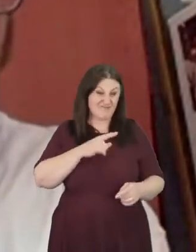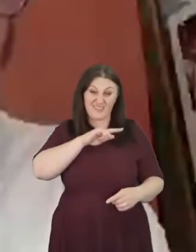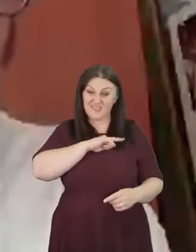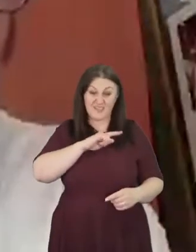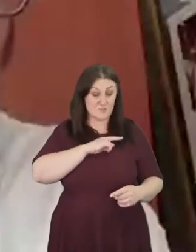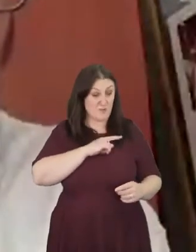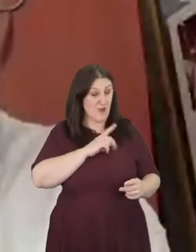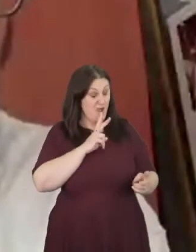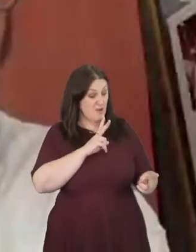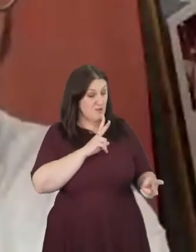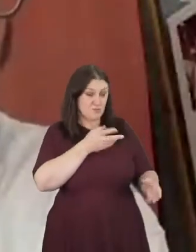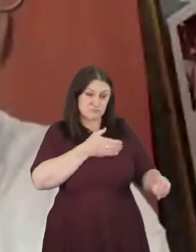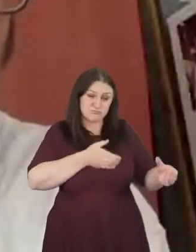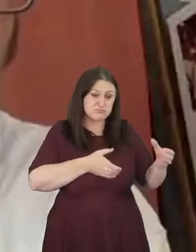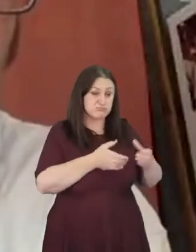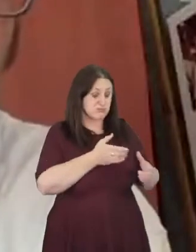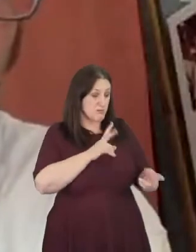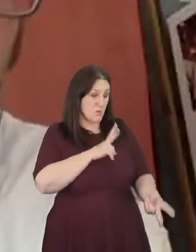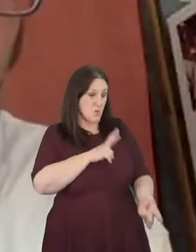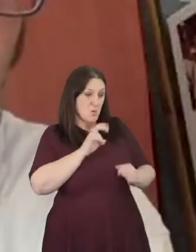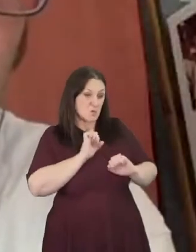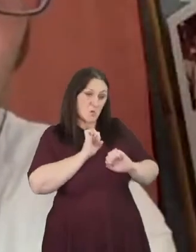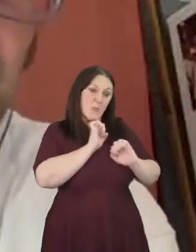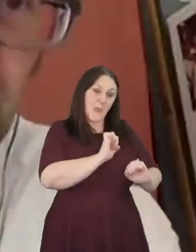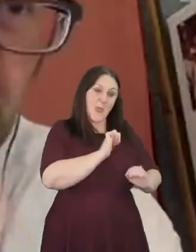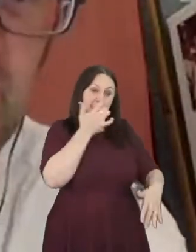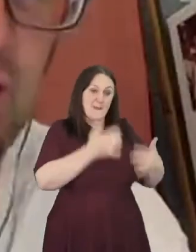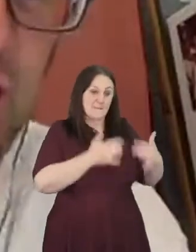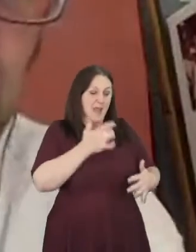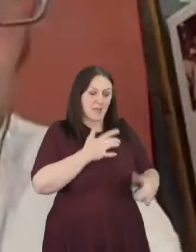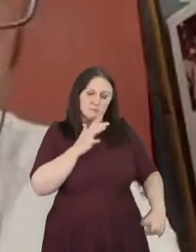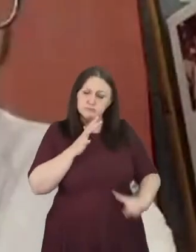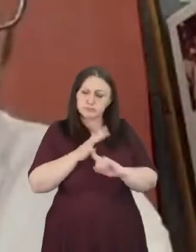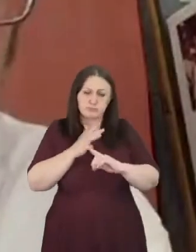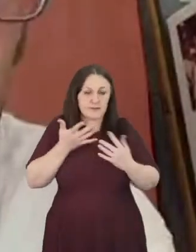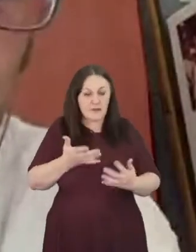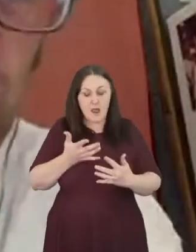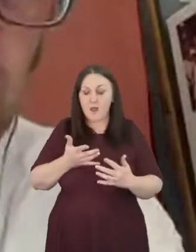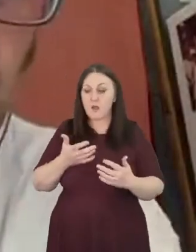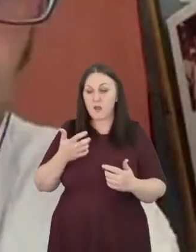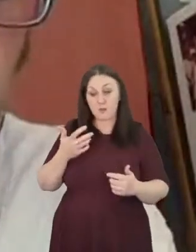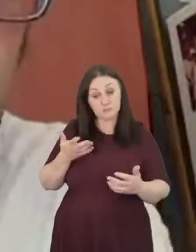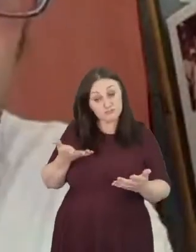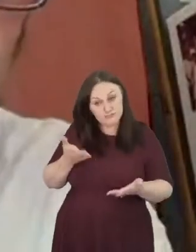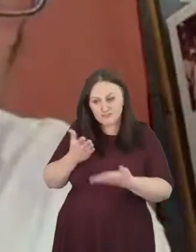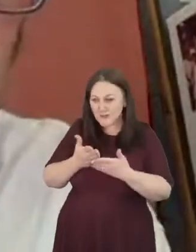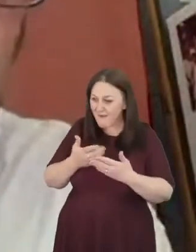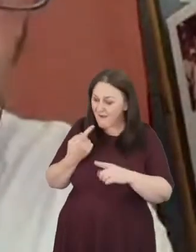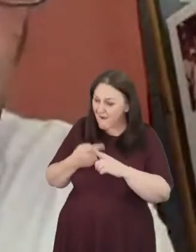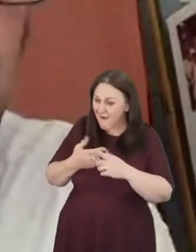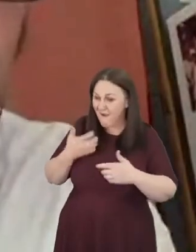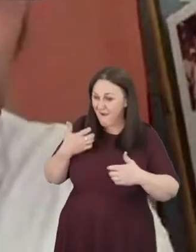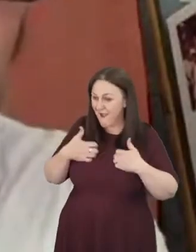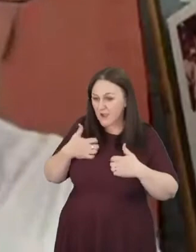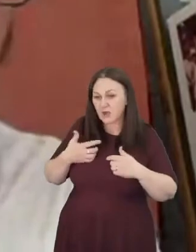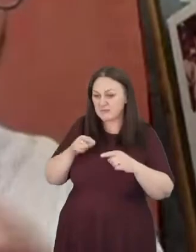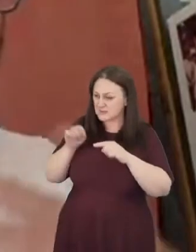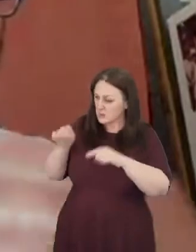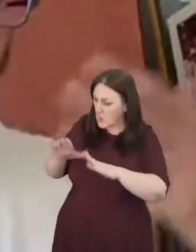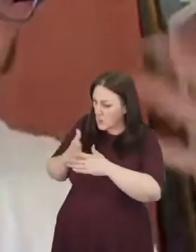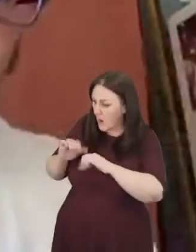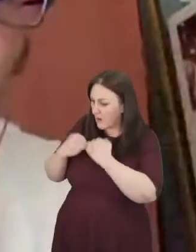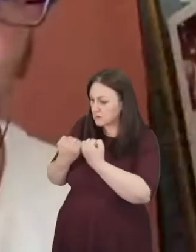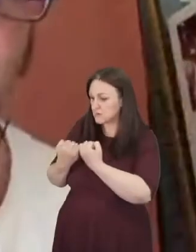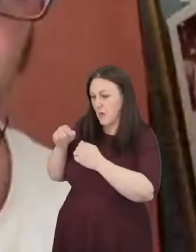pain right now is is also really important you know i was encouraged to see that you had a workshop you know that i can't breathe or we can't breathe